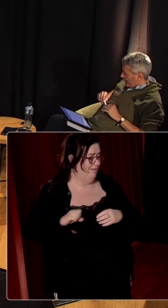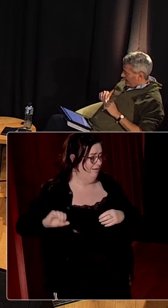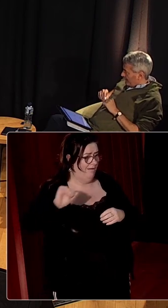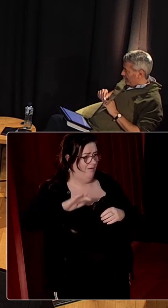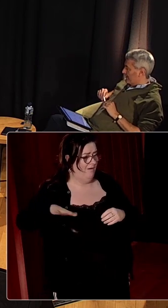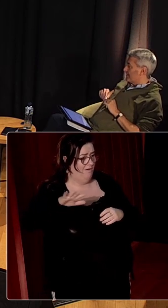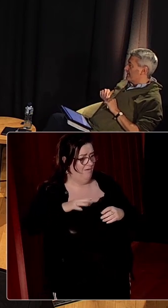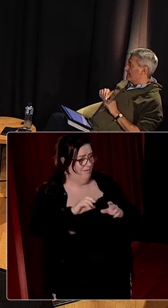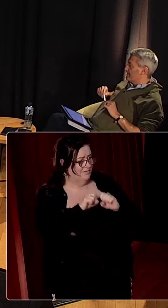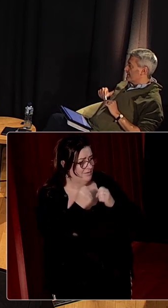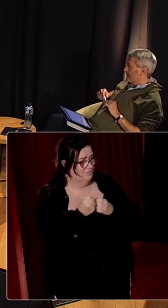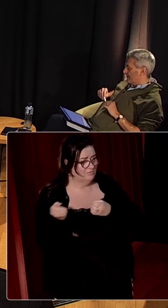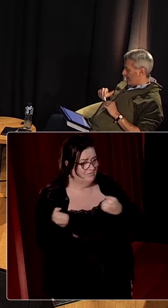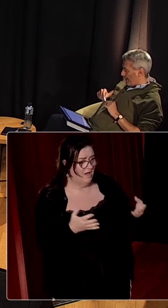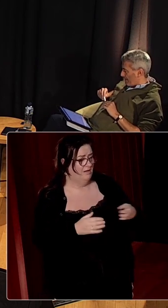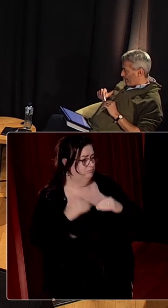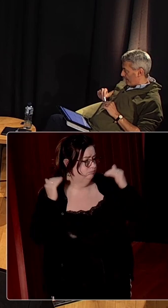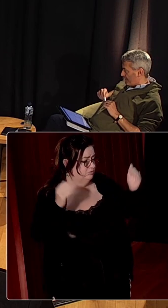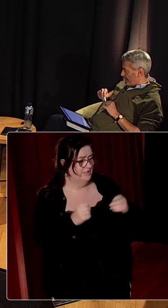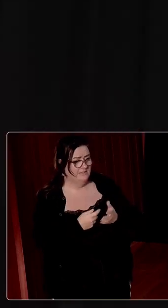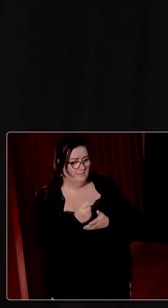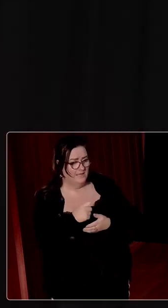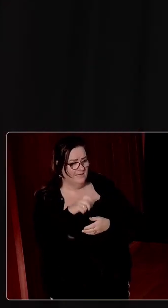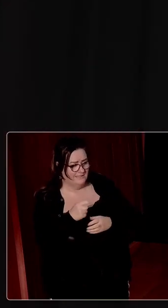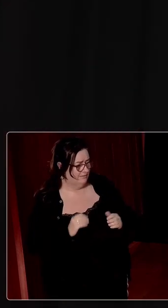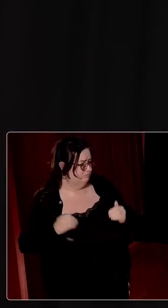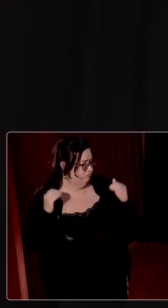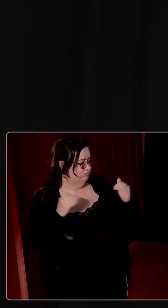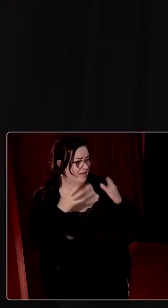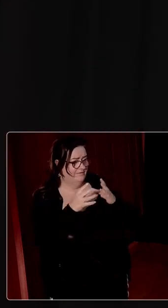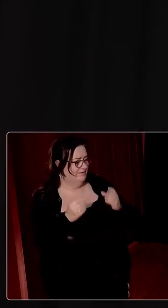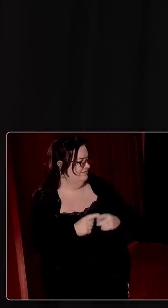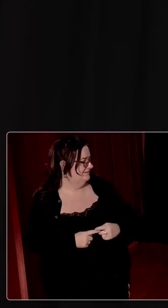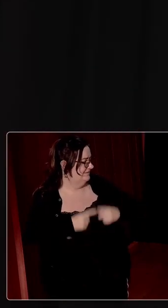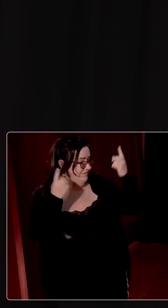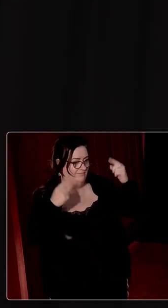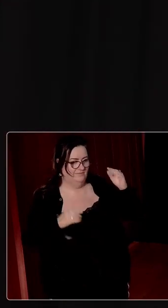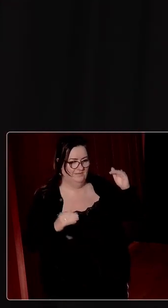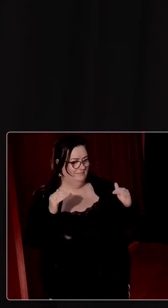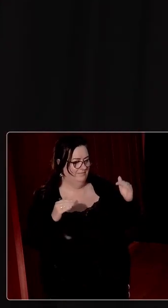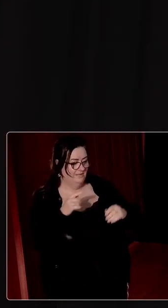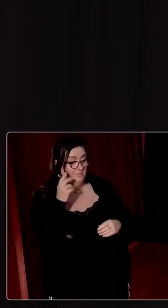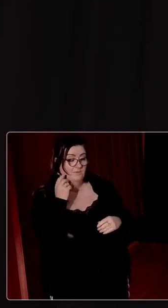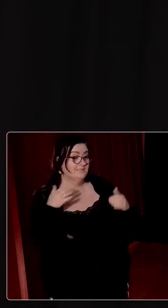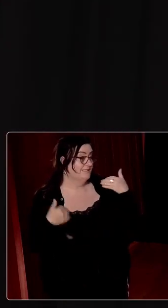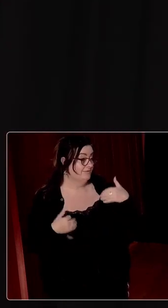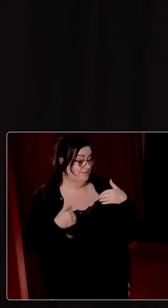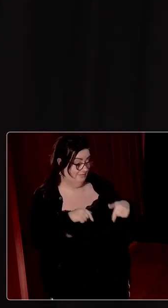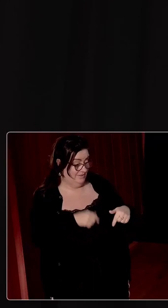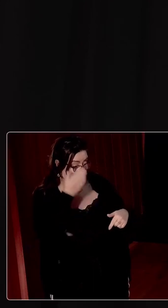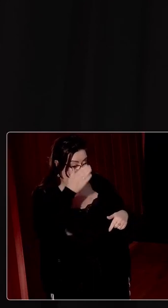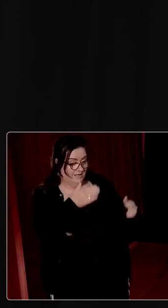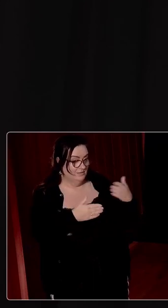you know, the social provision, but they pay their taxes. It's very different. I think what's interesting about